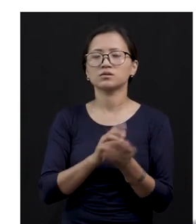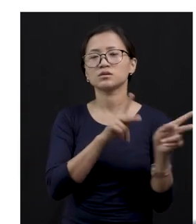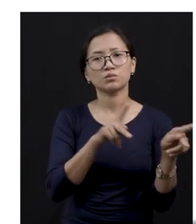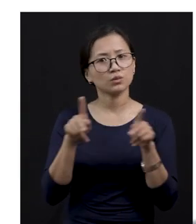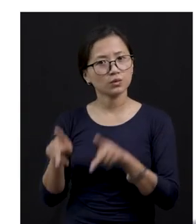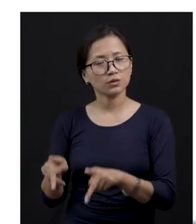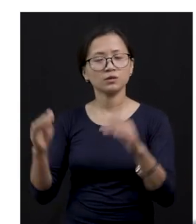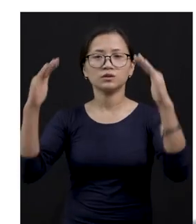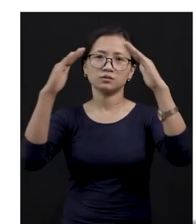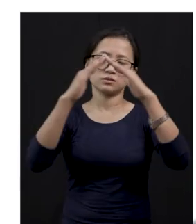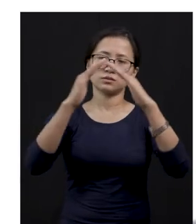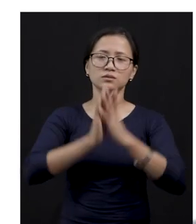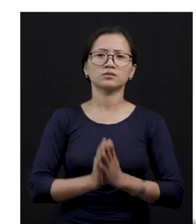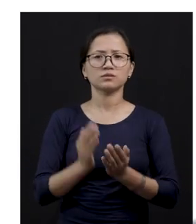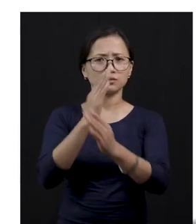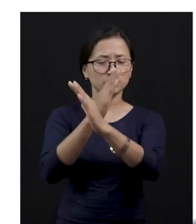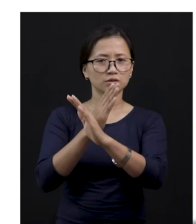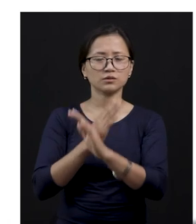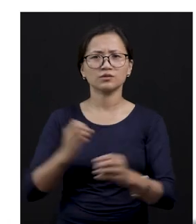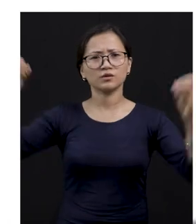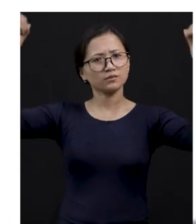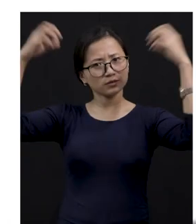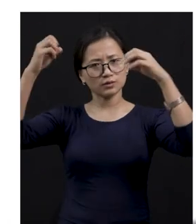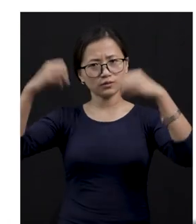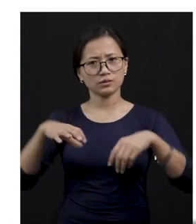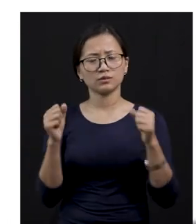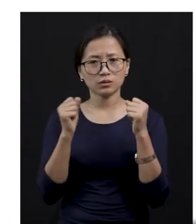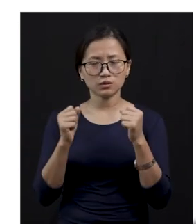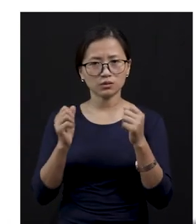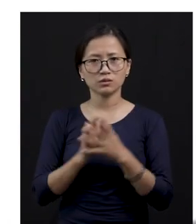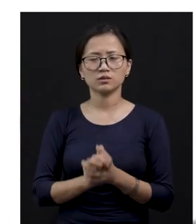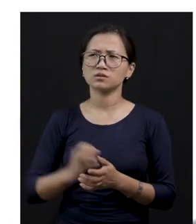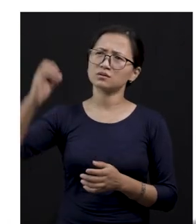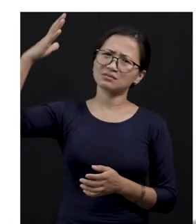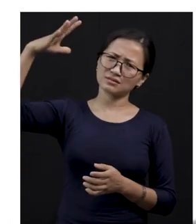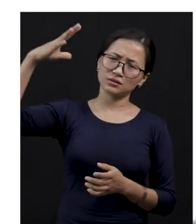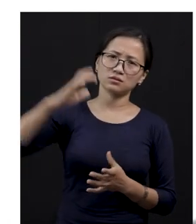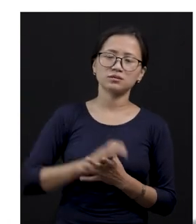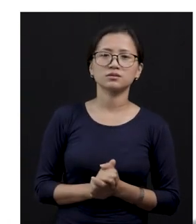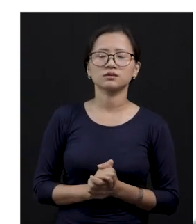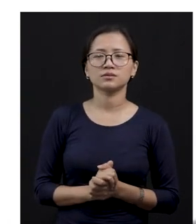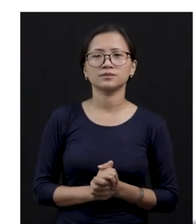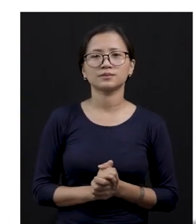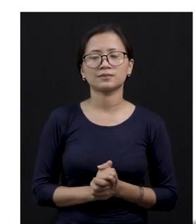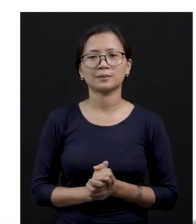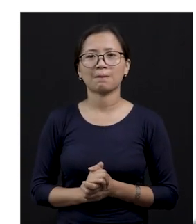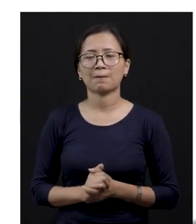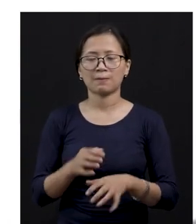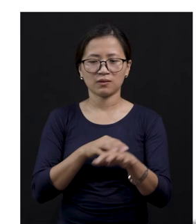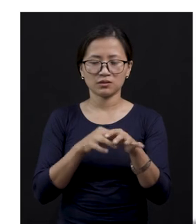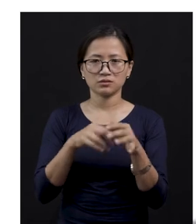proper shelter, okay? So, dad, you protect them from rain, from cold, from the heat, okay? And